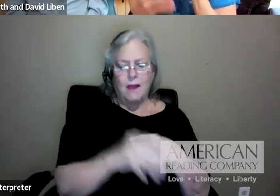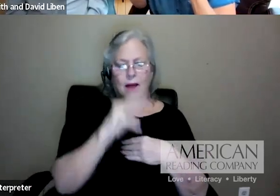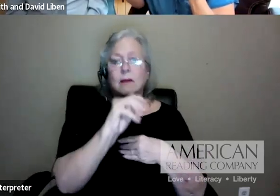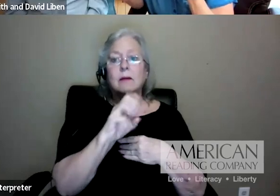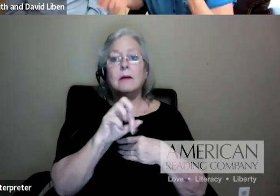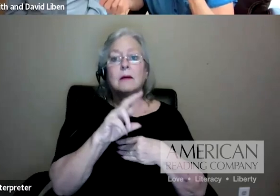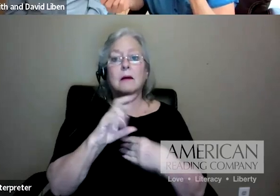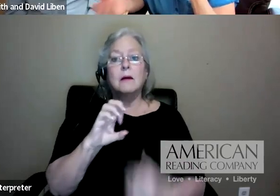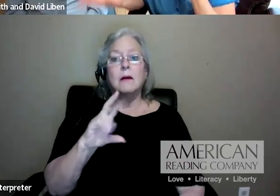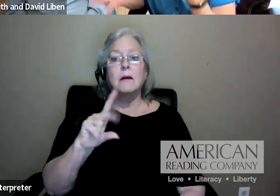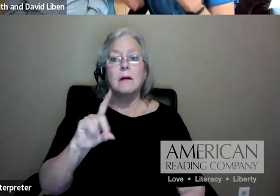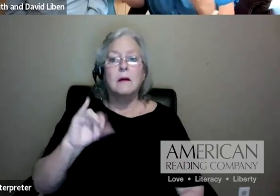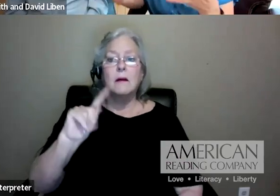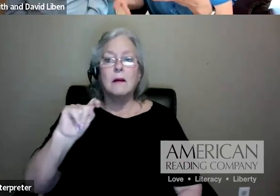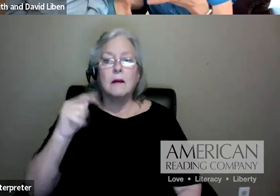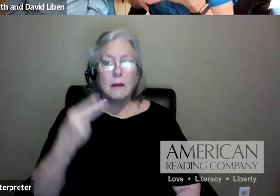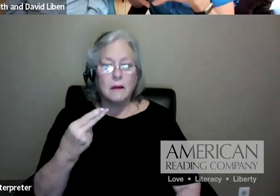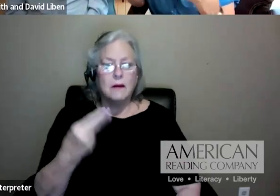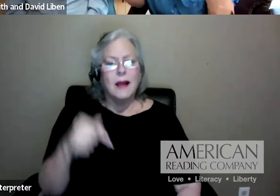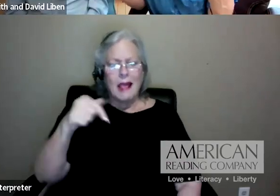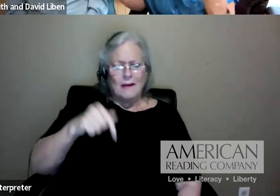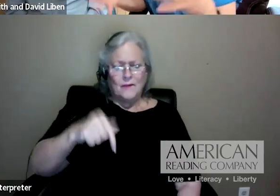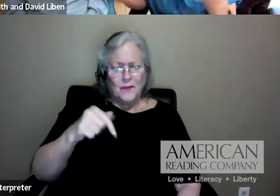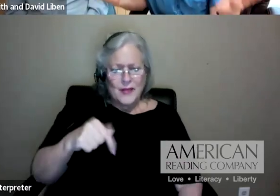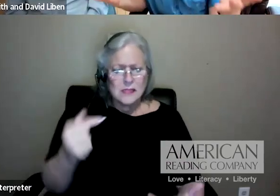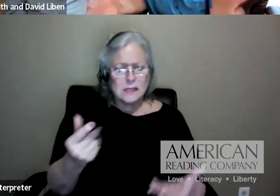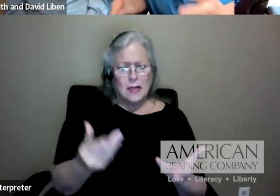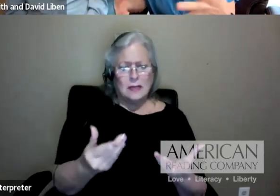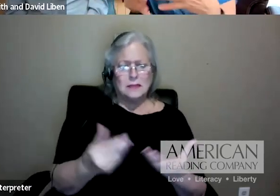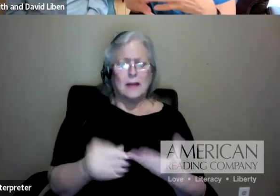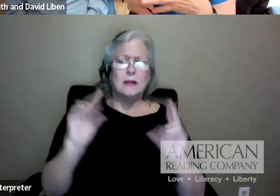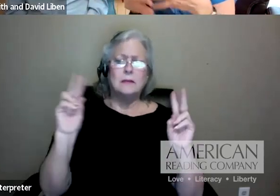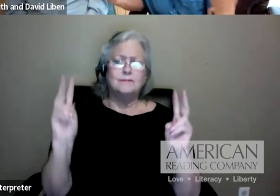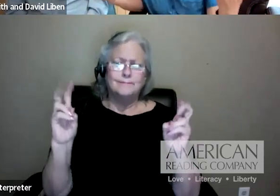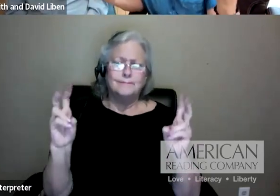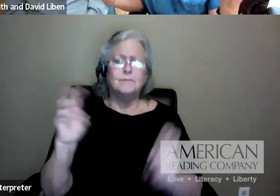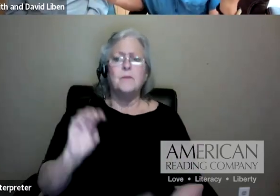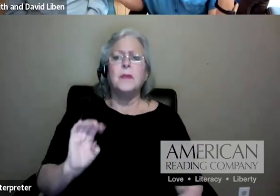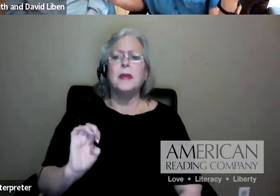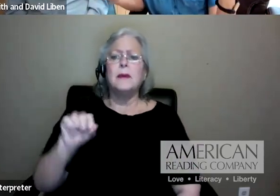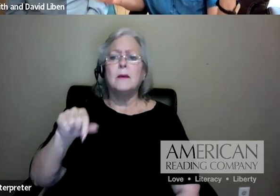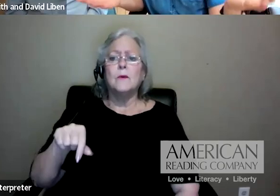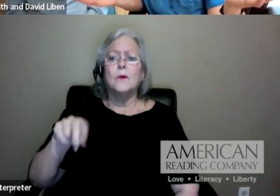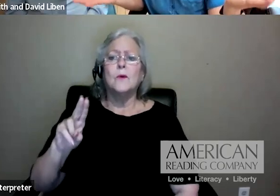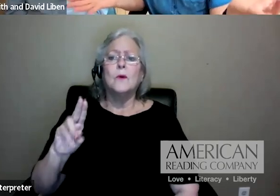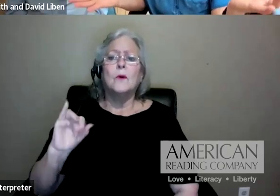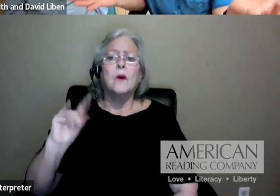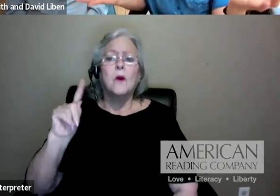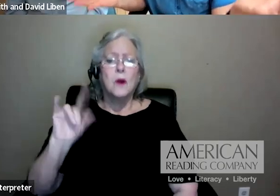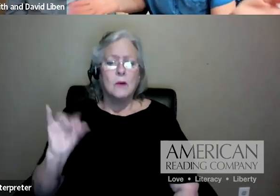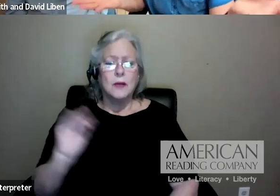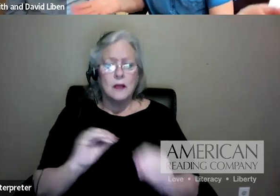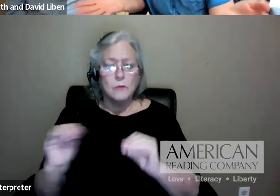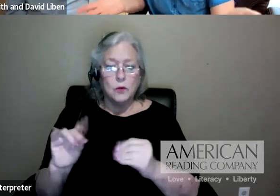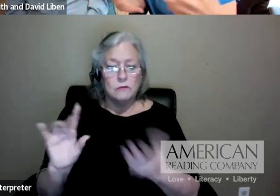happen. This is an equity move, because what has happened, the baseball study was random. Those kids didn't get their knowledge of